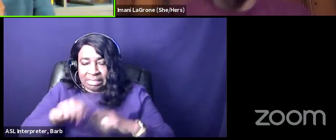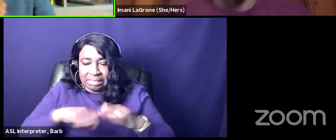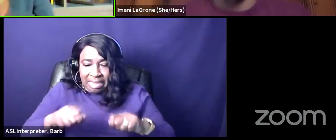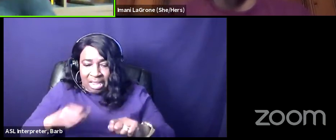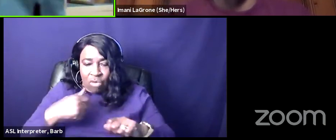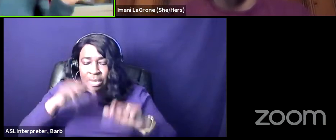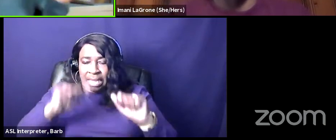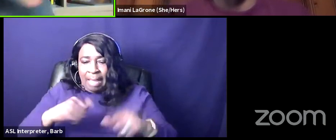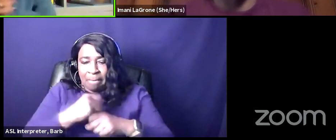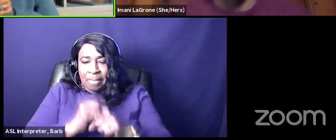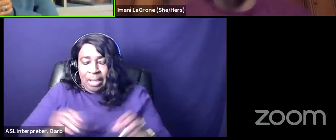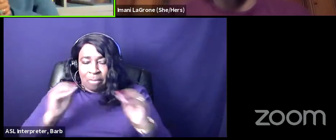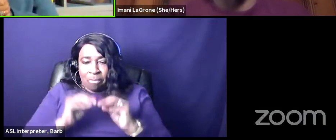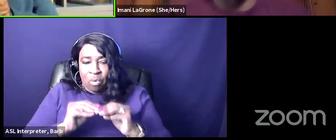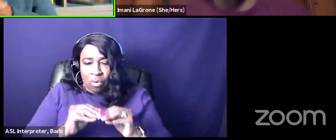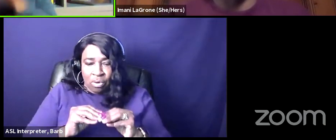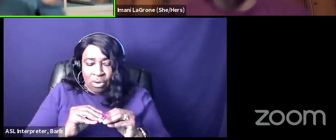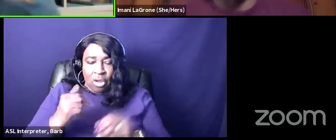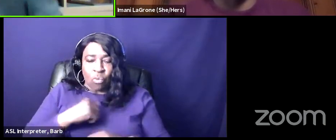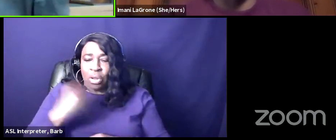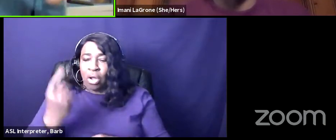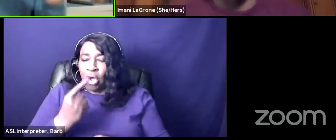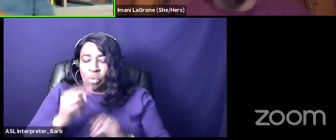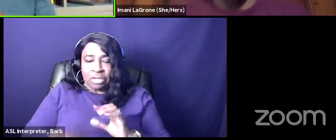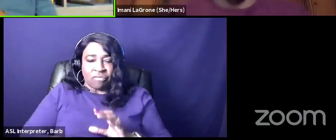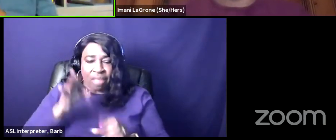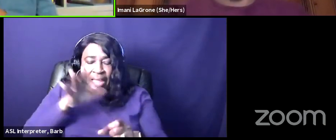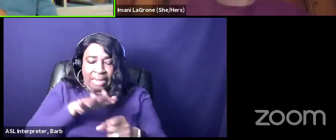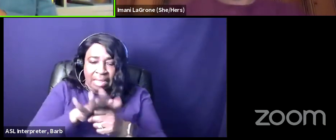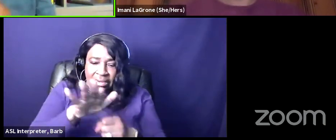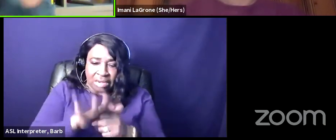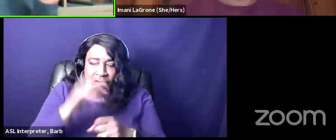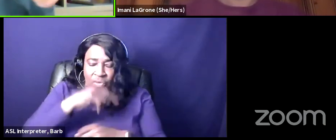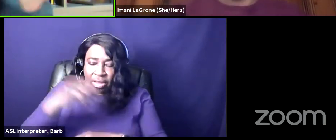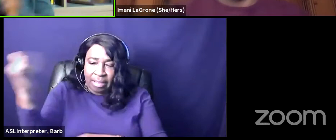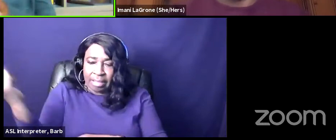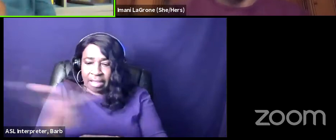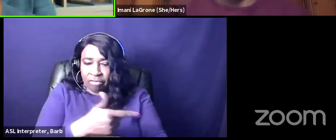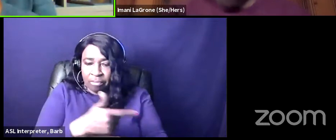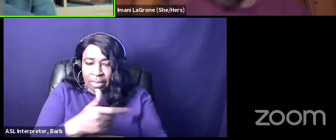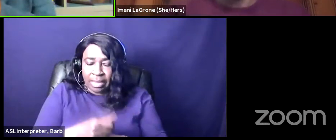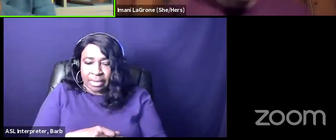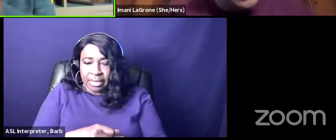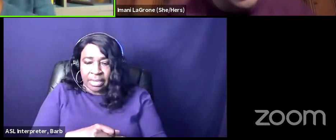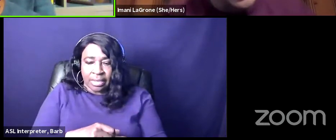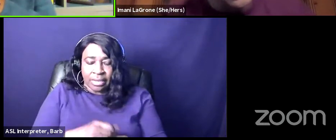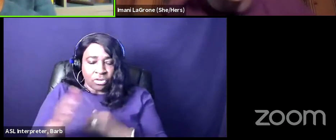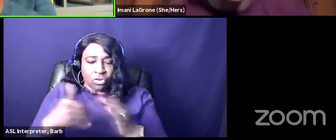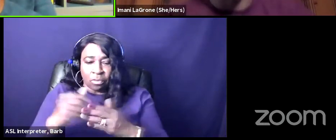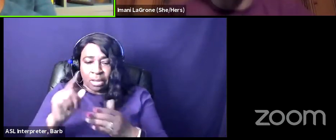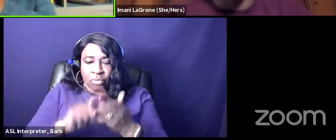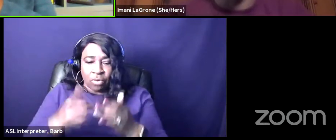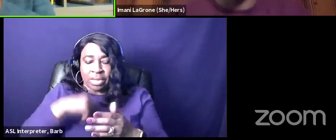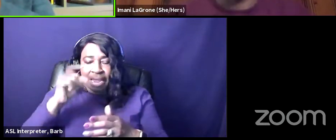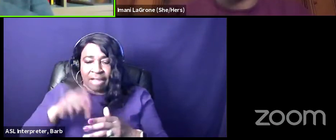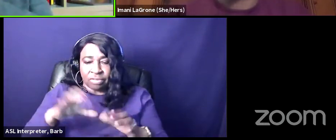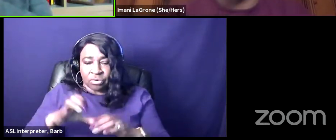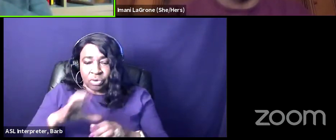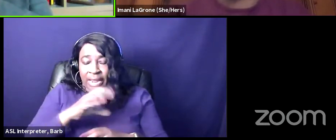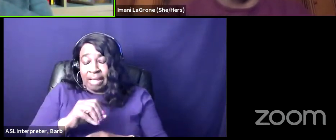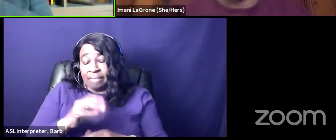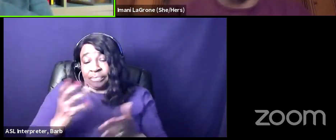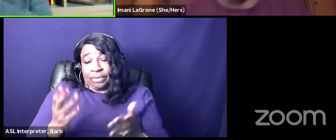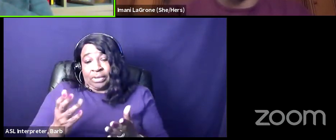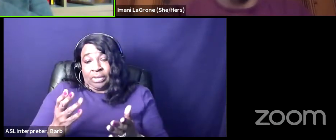right we always find find enough for everybody by hook or crook that's just what we do and it's like that's not